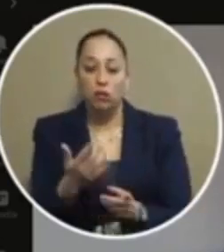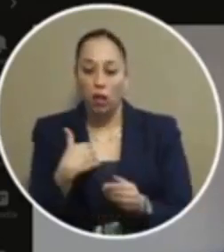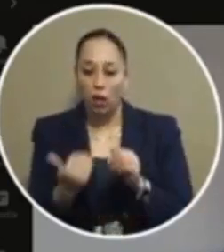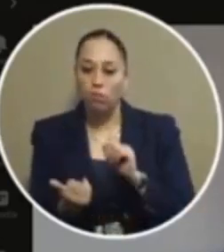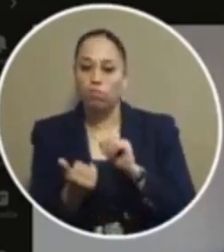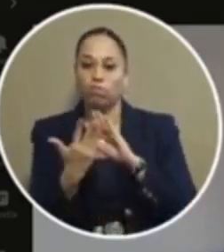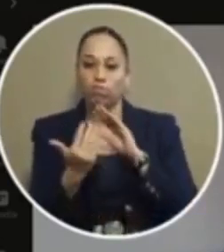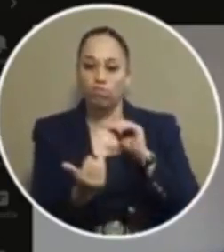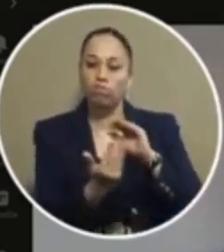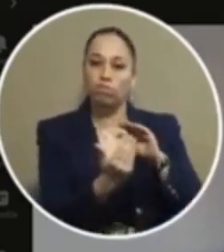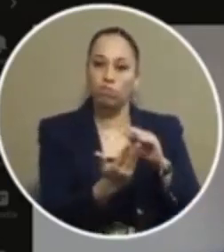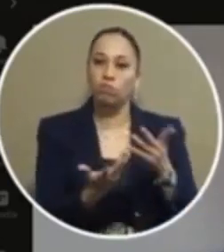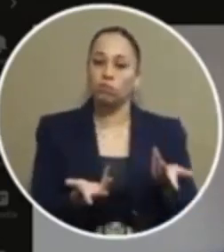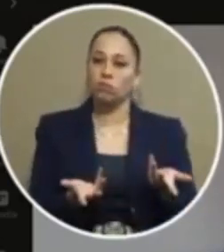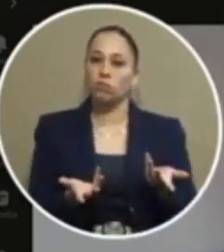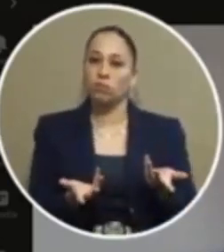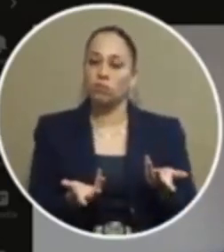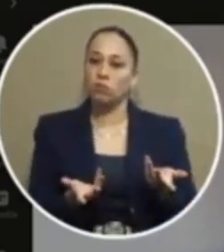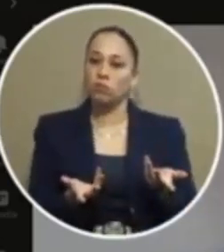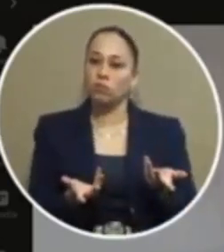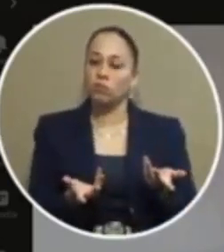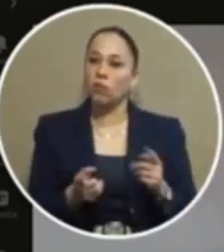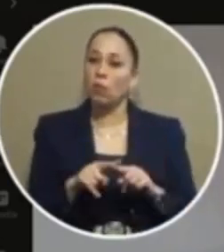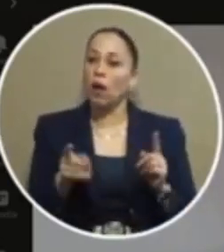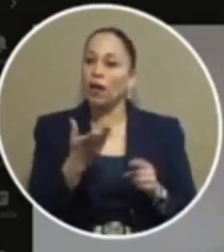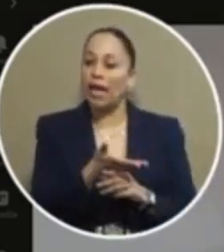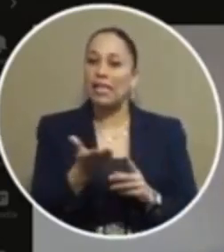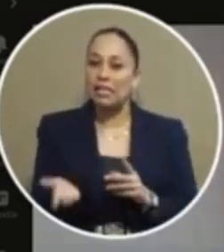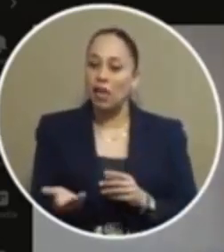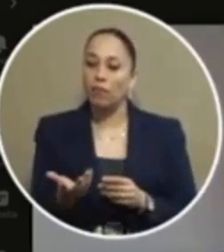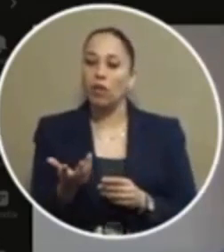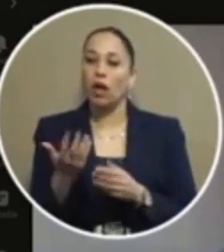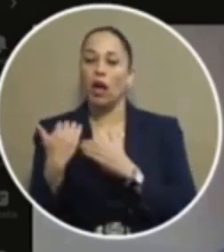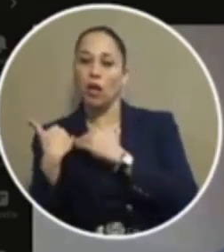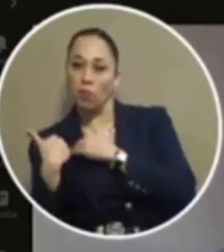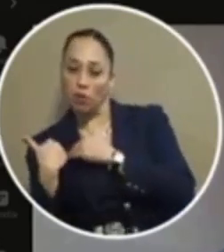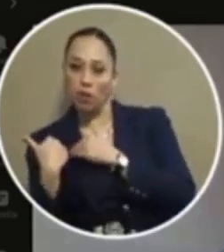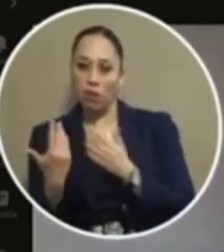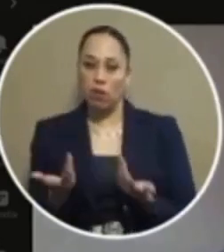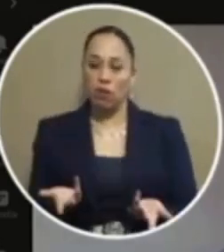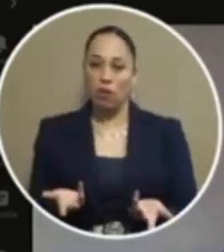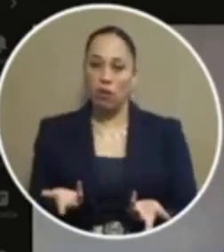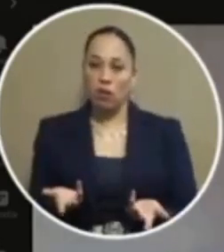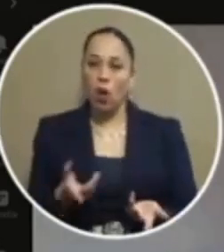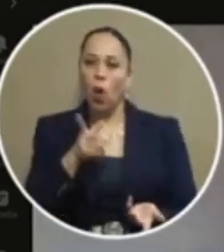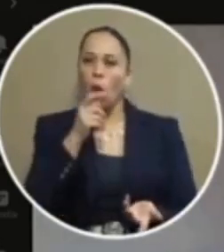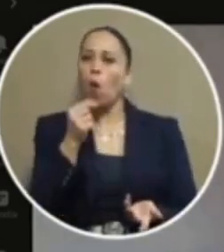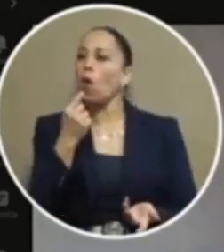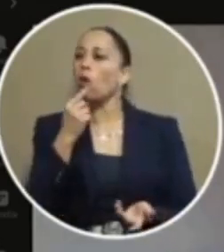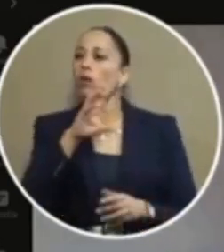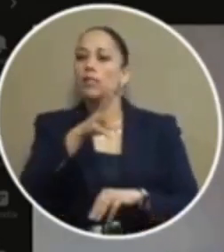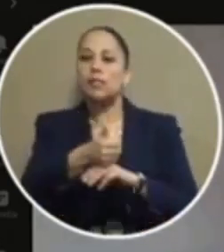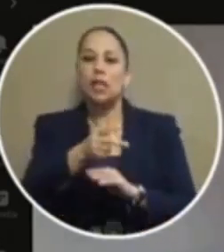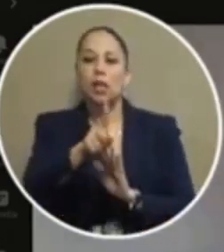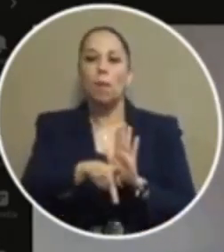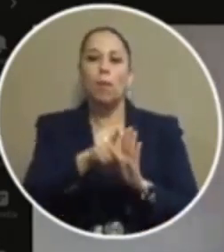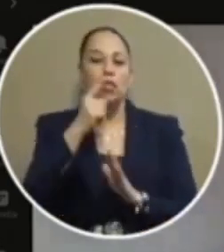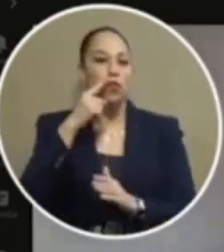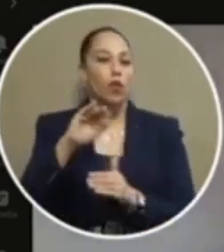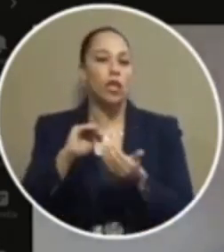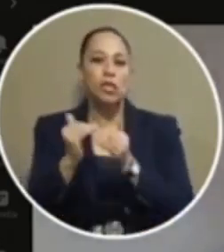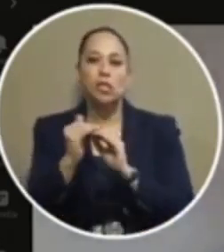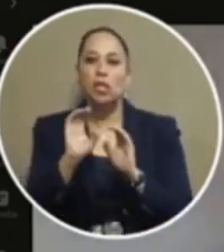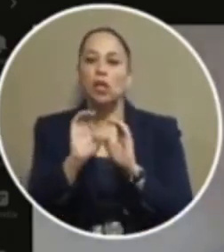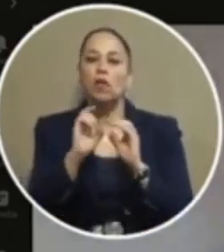you know but it's it's something of accountability because you know who sets policy for the city of el paso